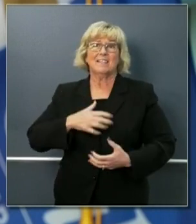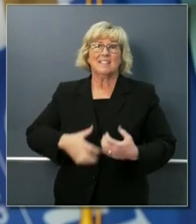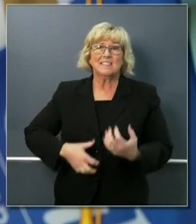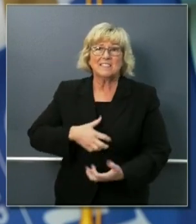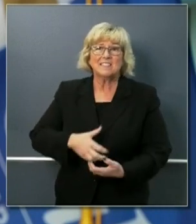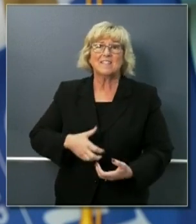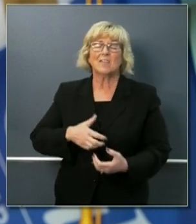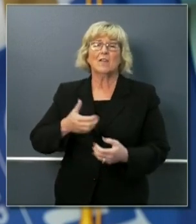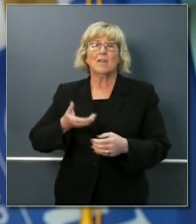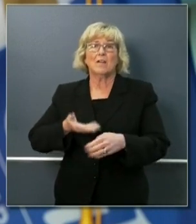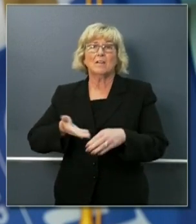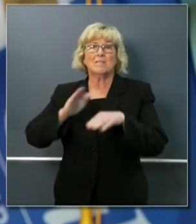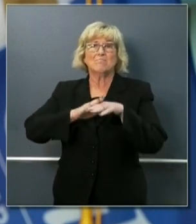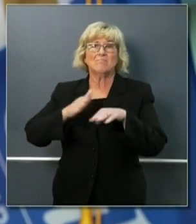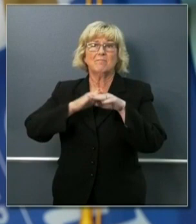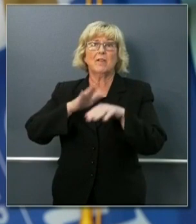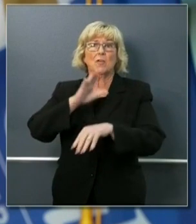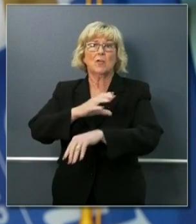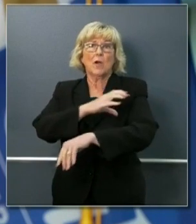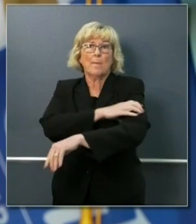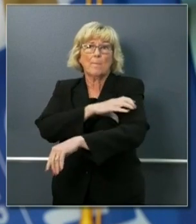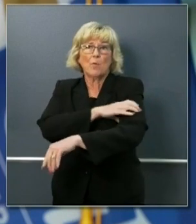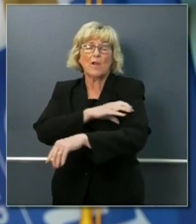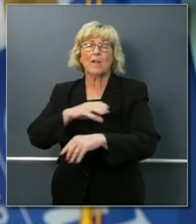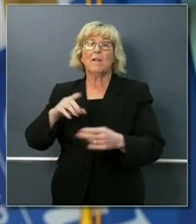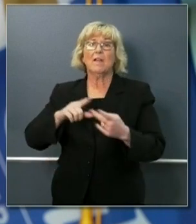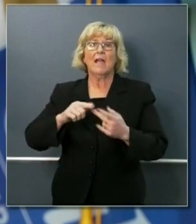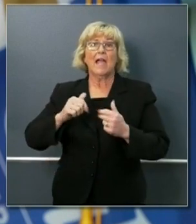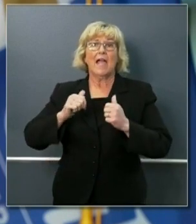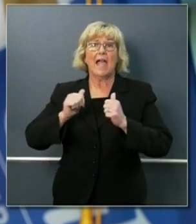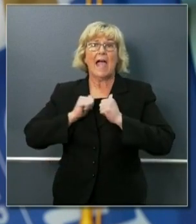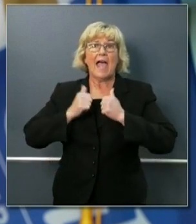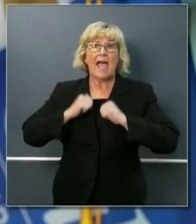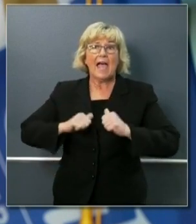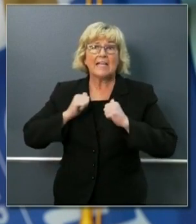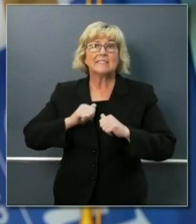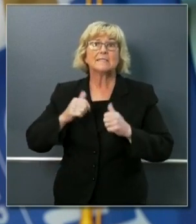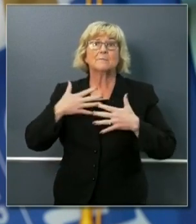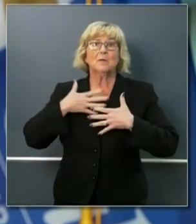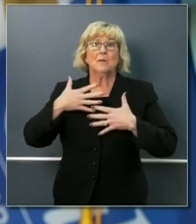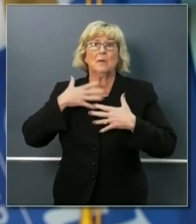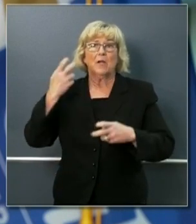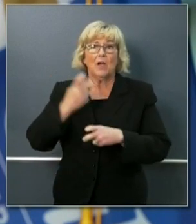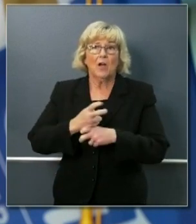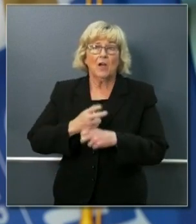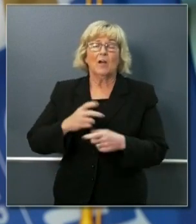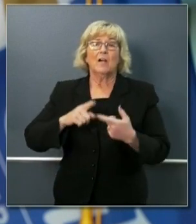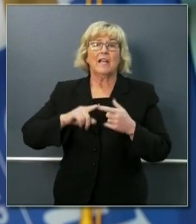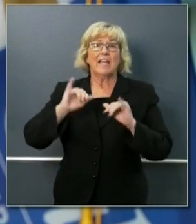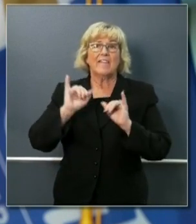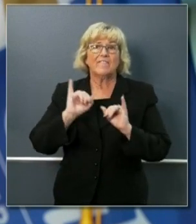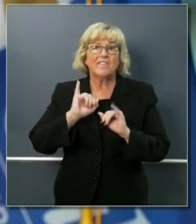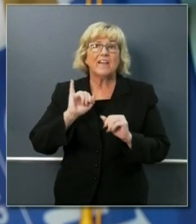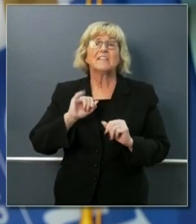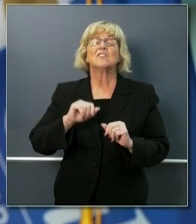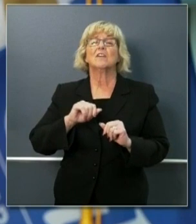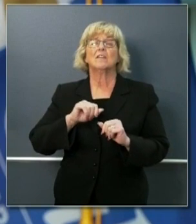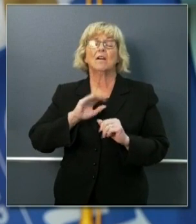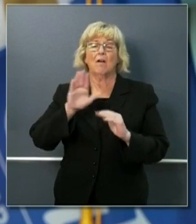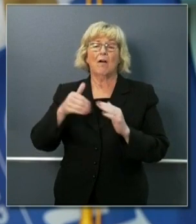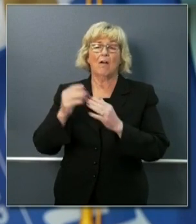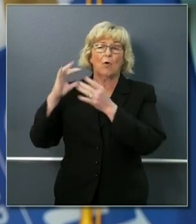increased blood pressure or blood sugar, asthma exacerbations, and increased risk of infection are also